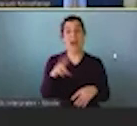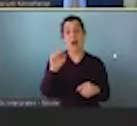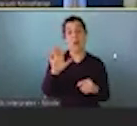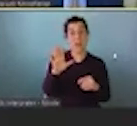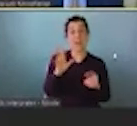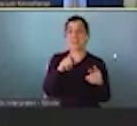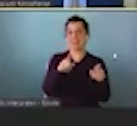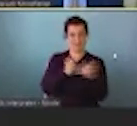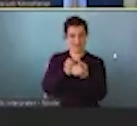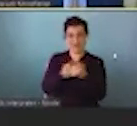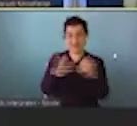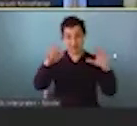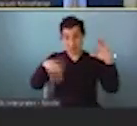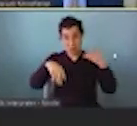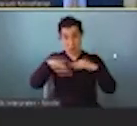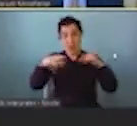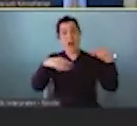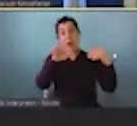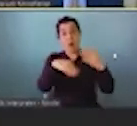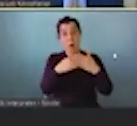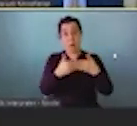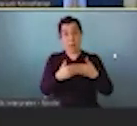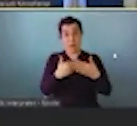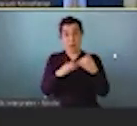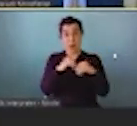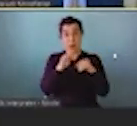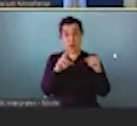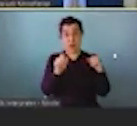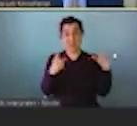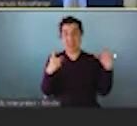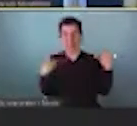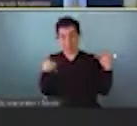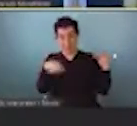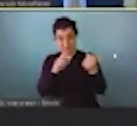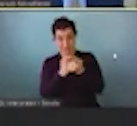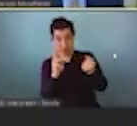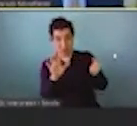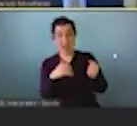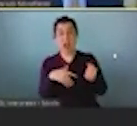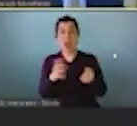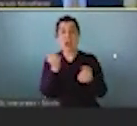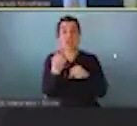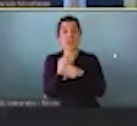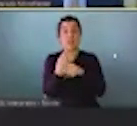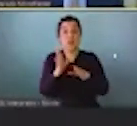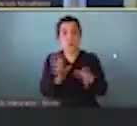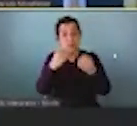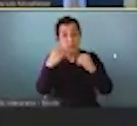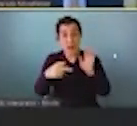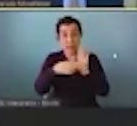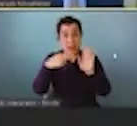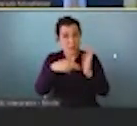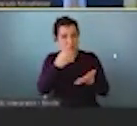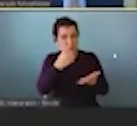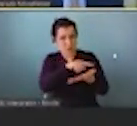born in the United States and creation of nutrition facts and other consumer labeling. Now, these programs are all incredibly important. They're